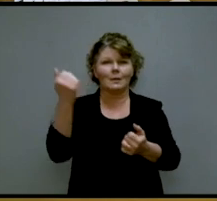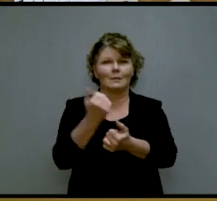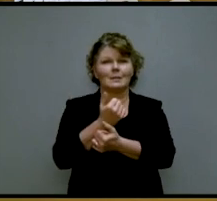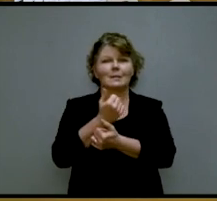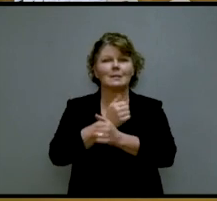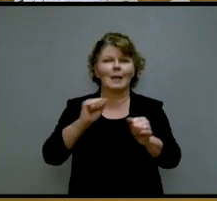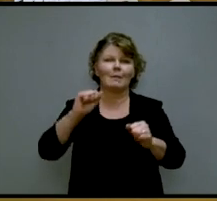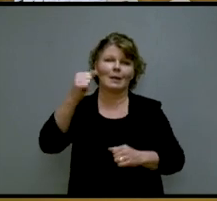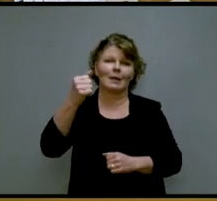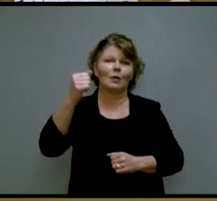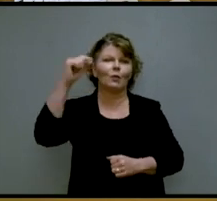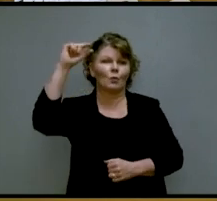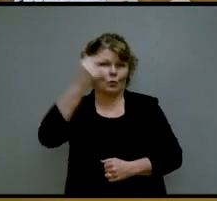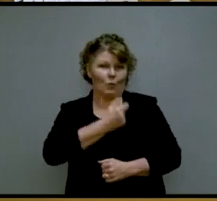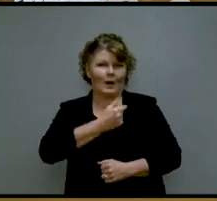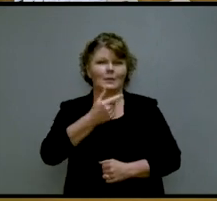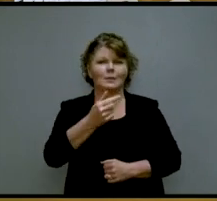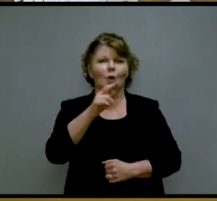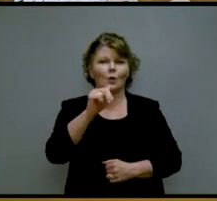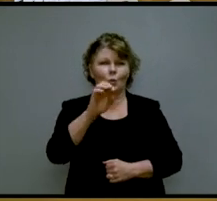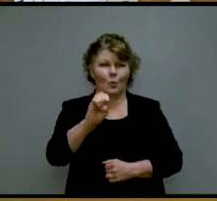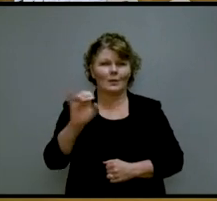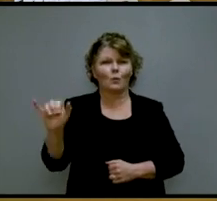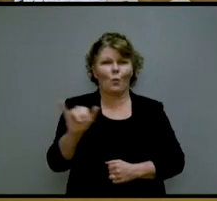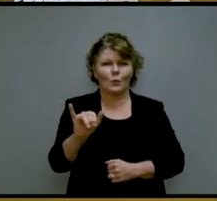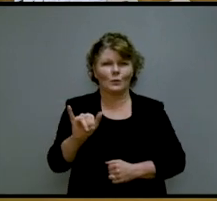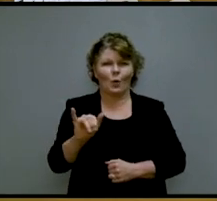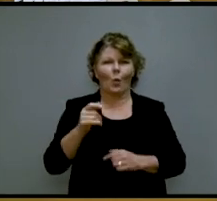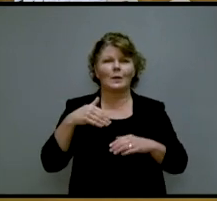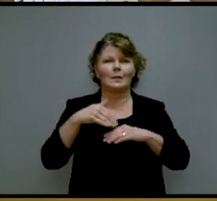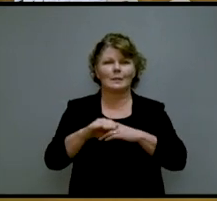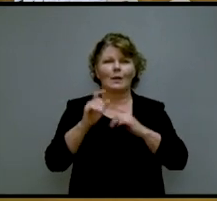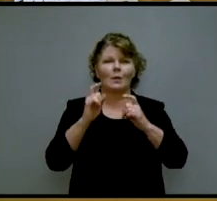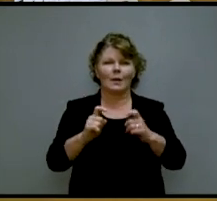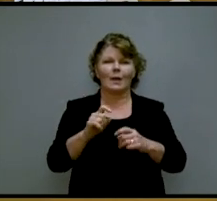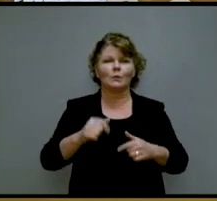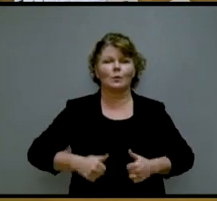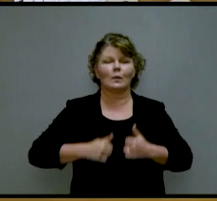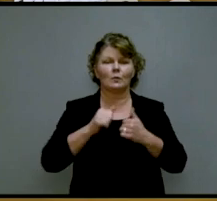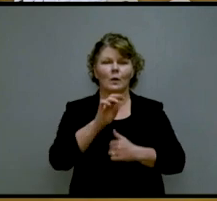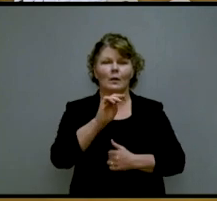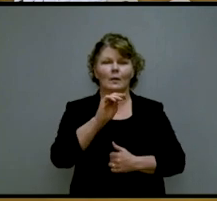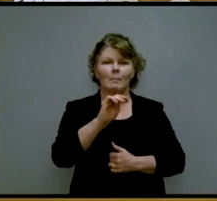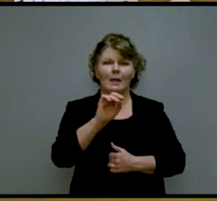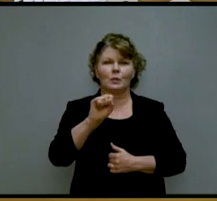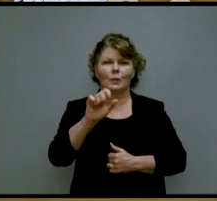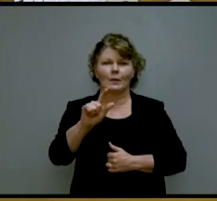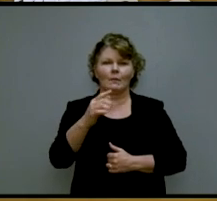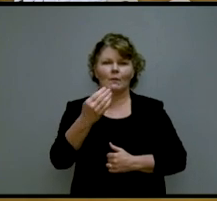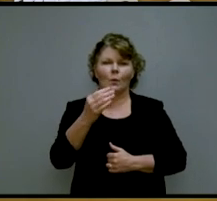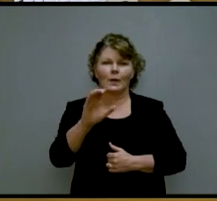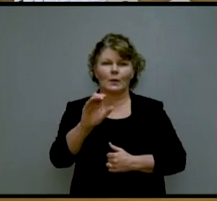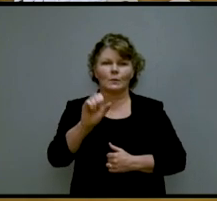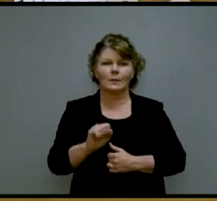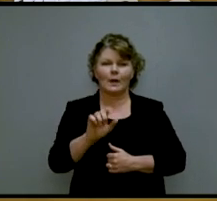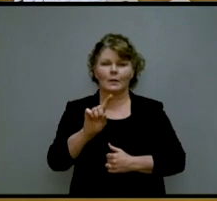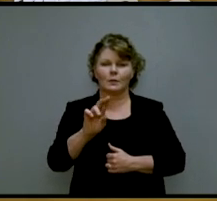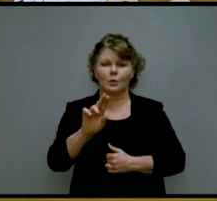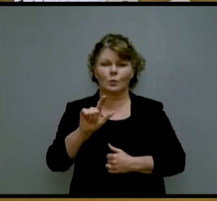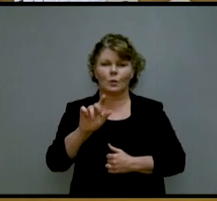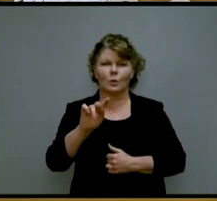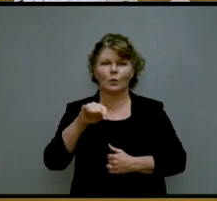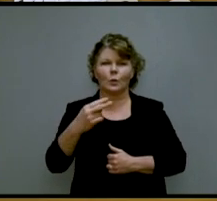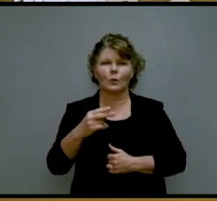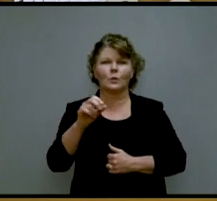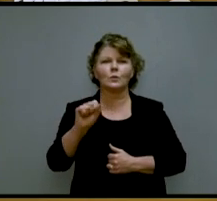grace for them. You may send your gift to this address, Main Street Living, 1400 South Duluth Avenue,